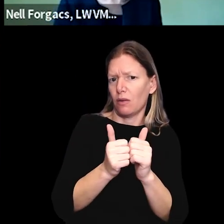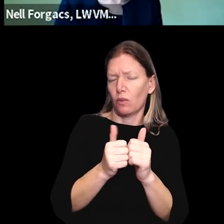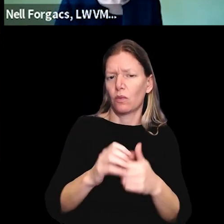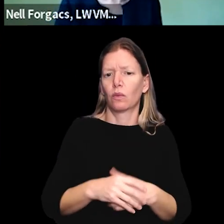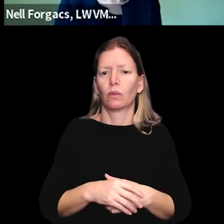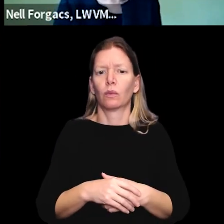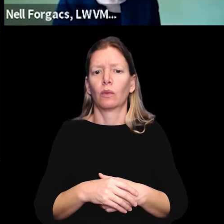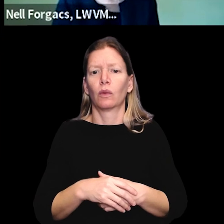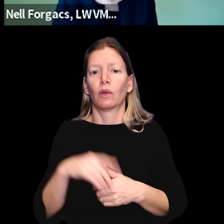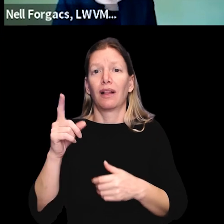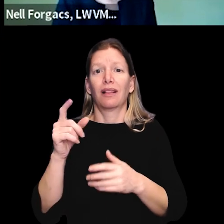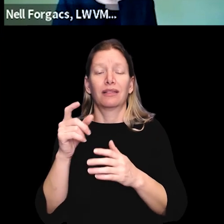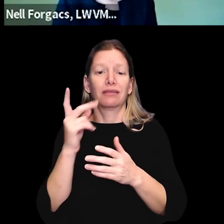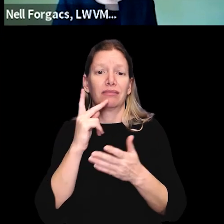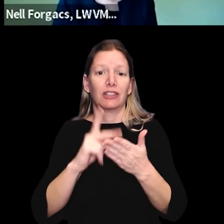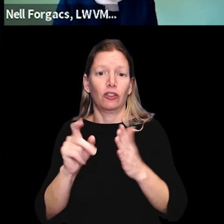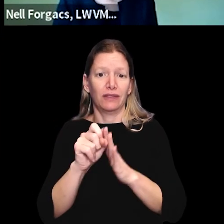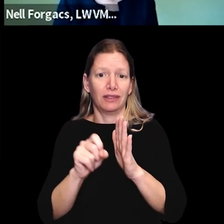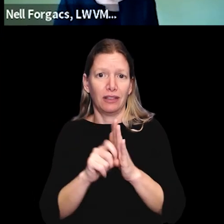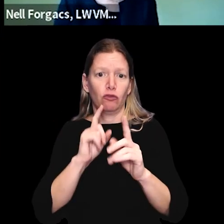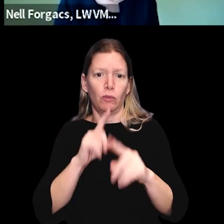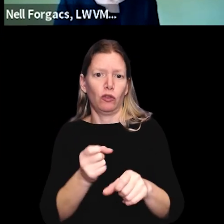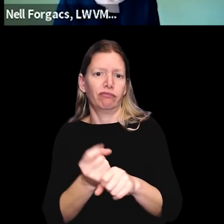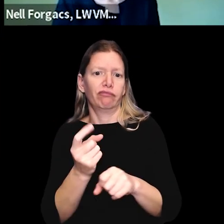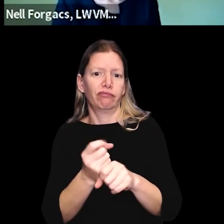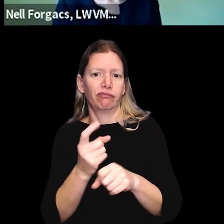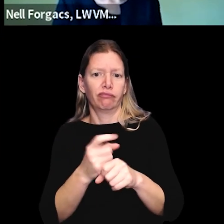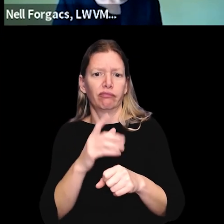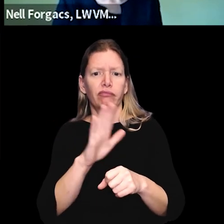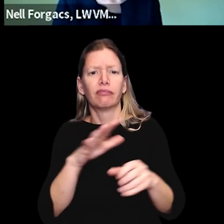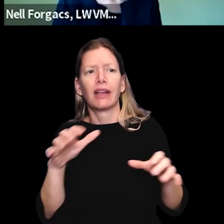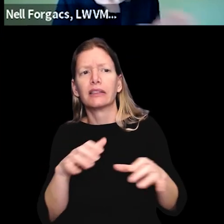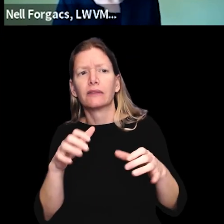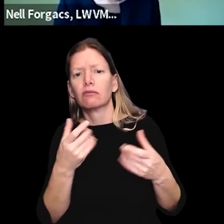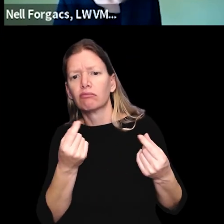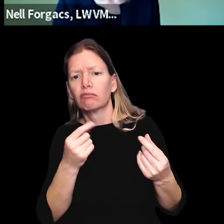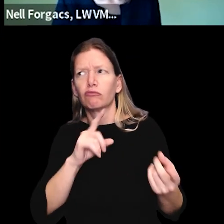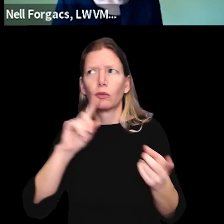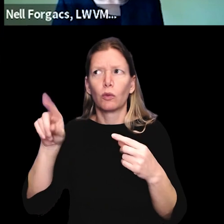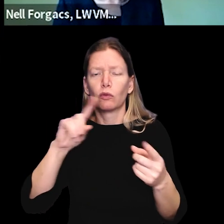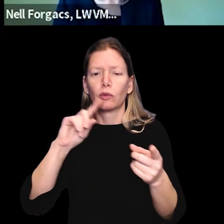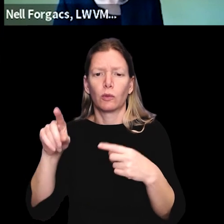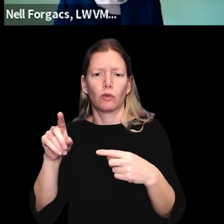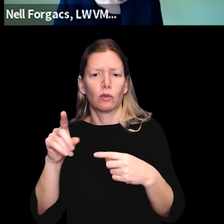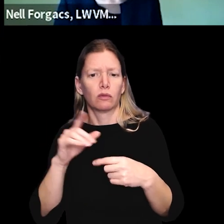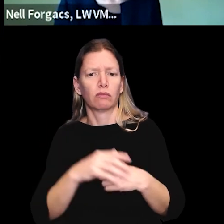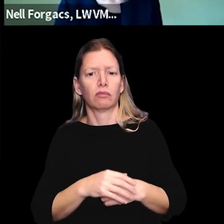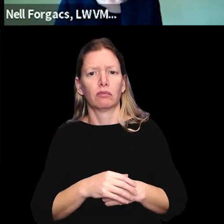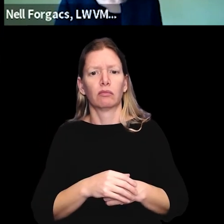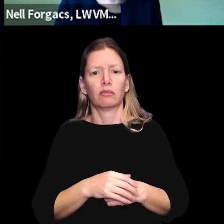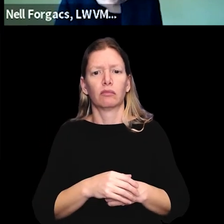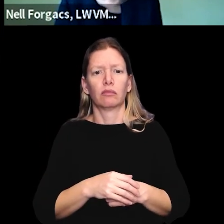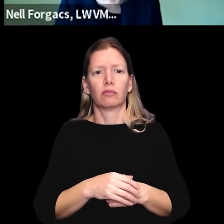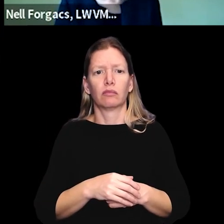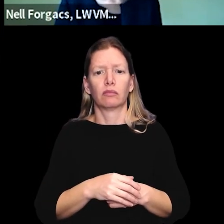comply. That's state of the state board, Tank, not just not state state